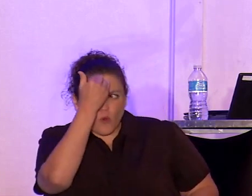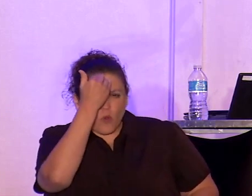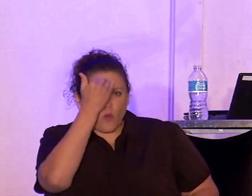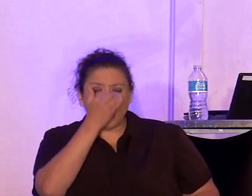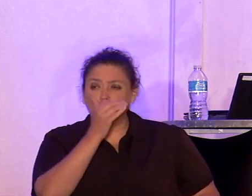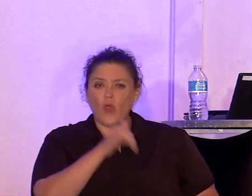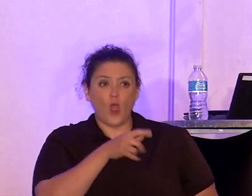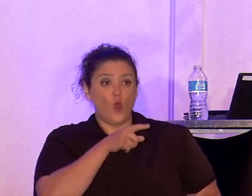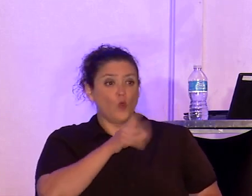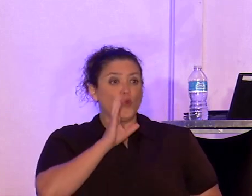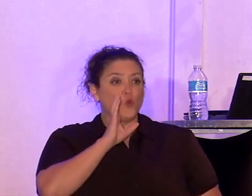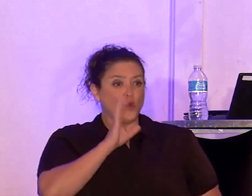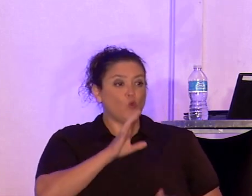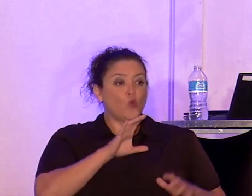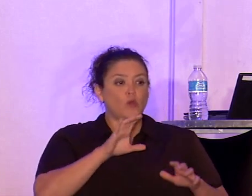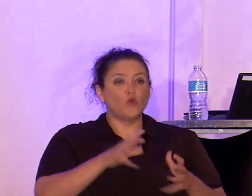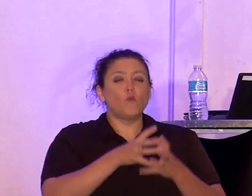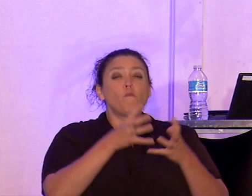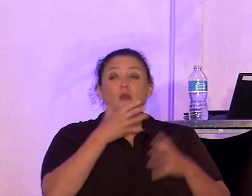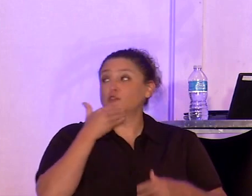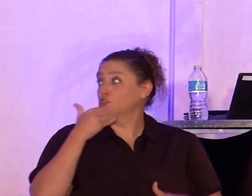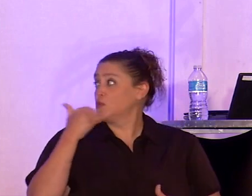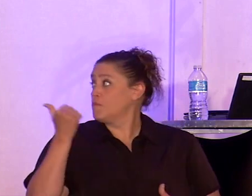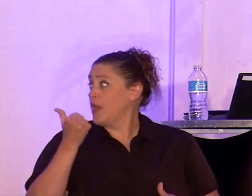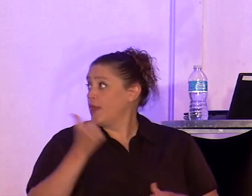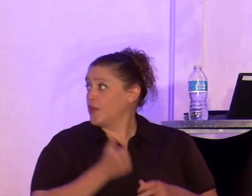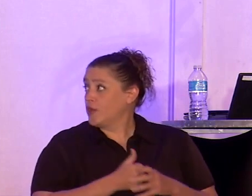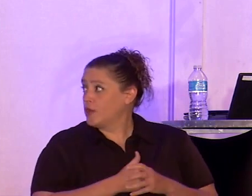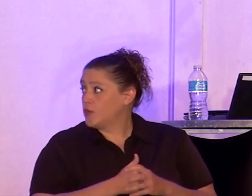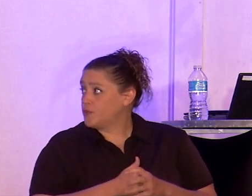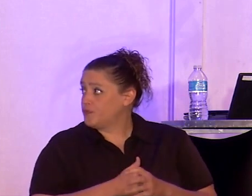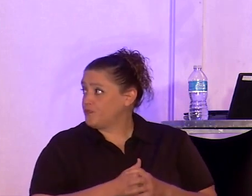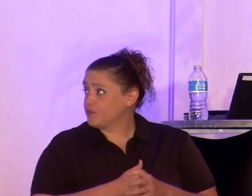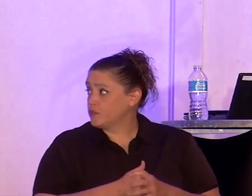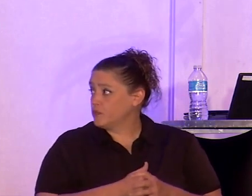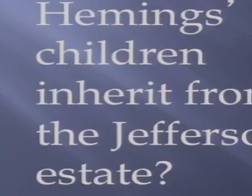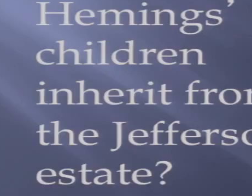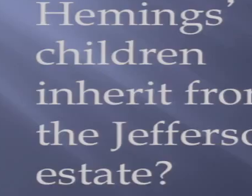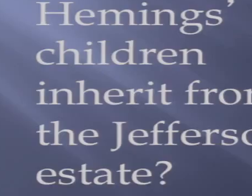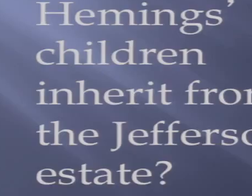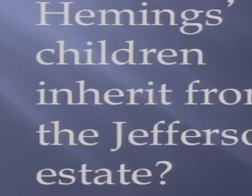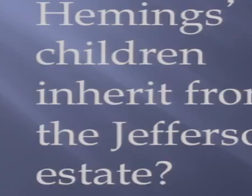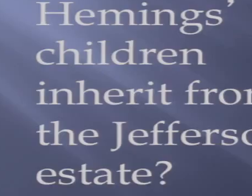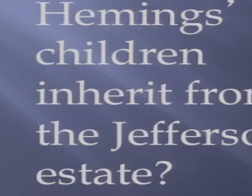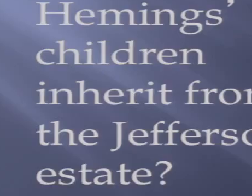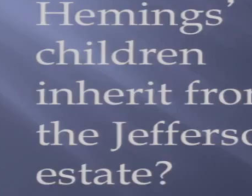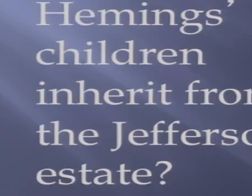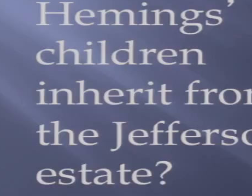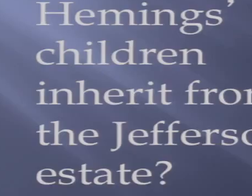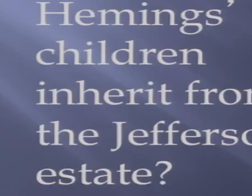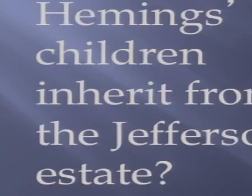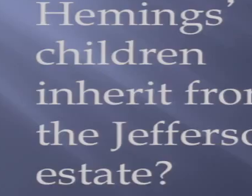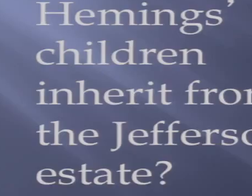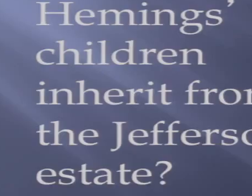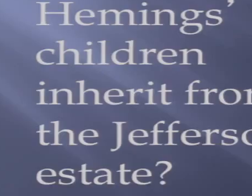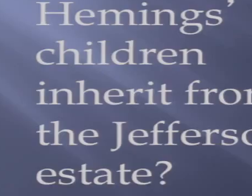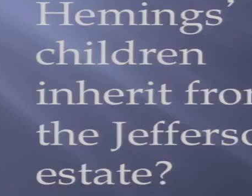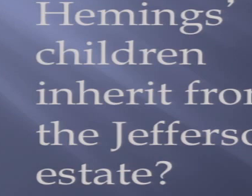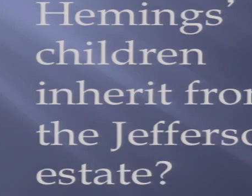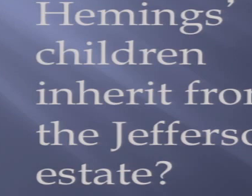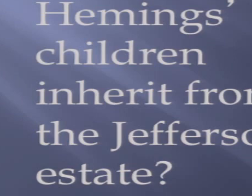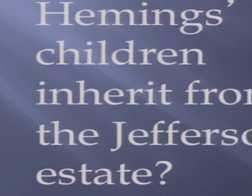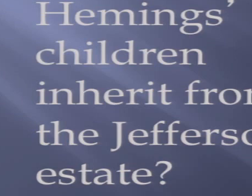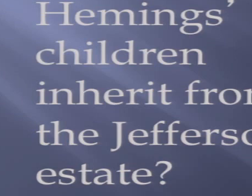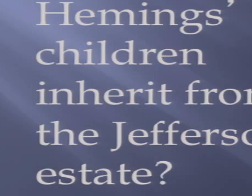would be better off that the antidote to all of your social problems is to cleave to